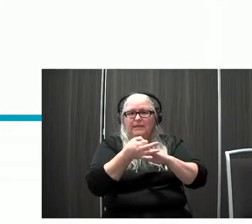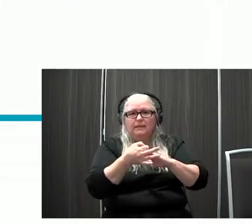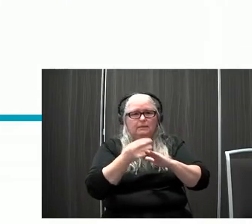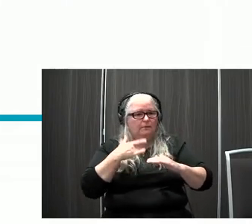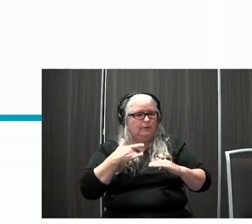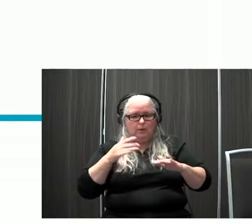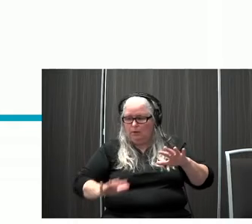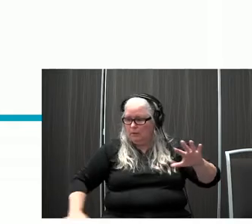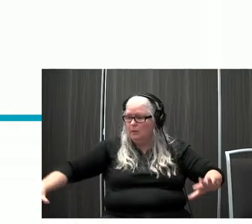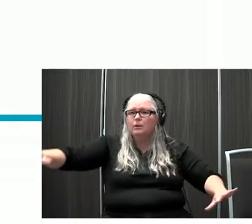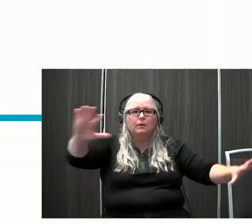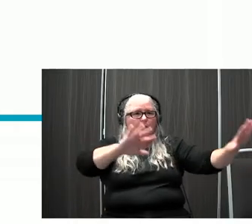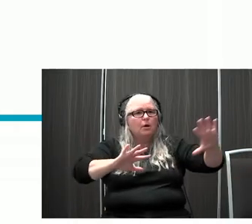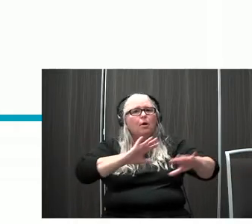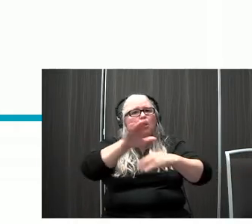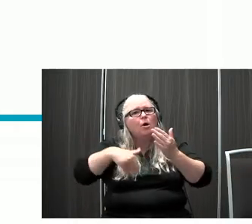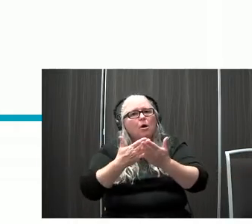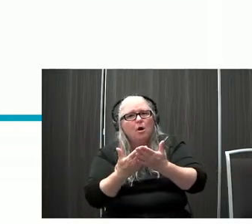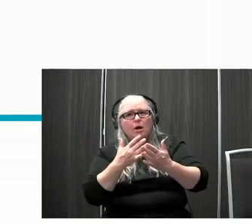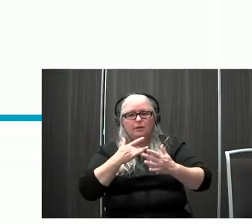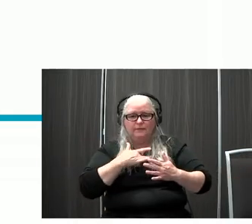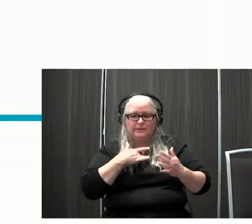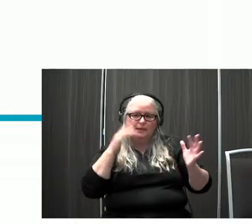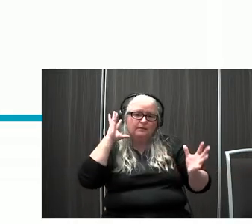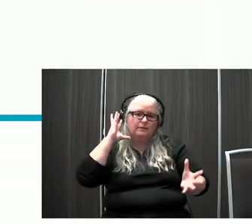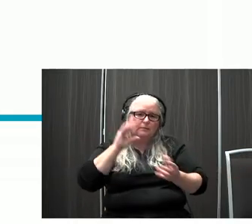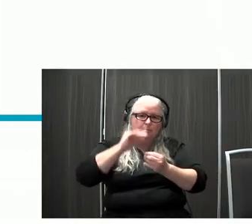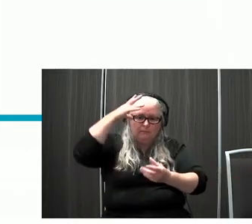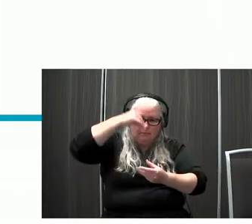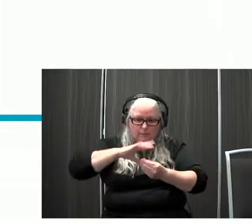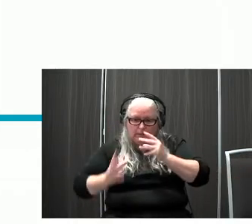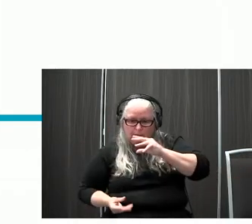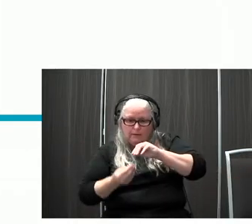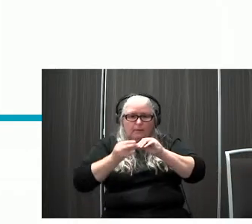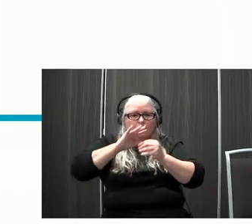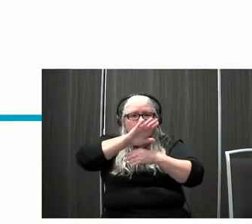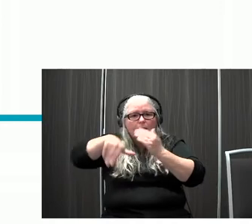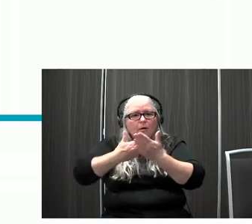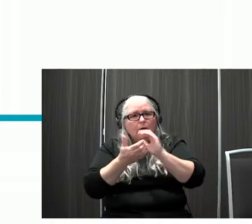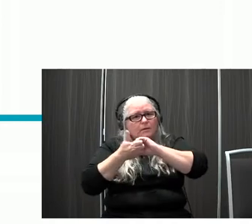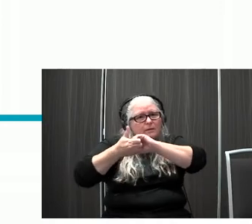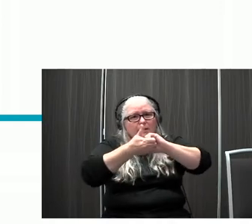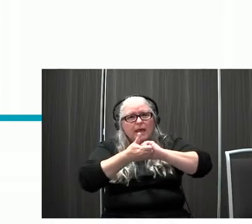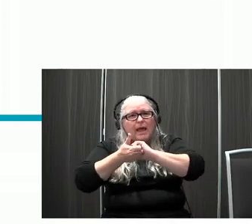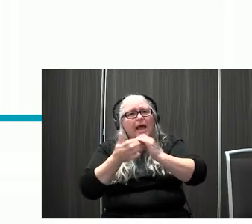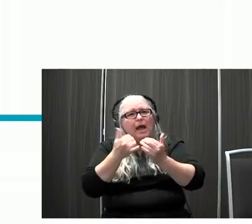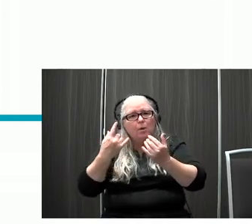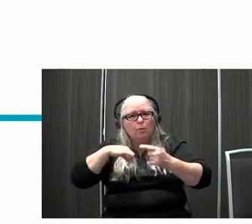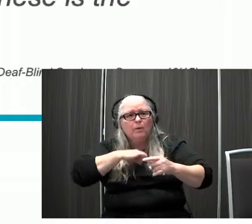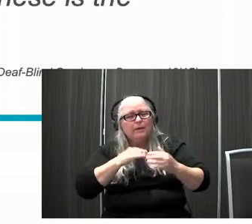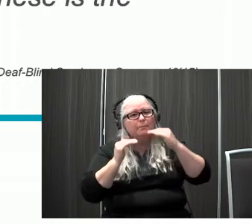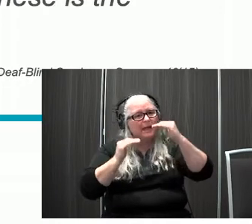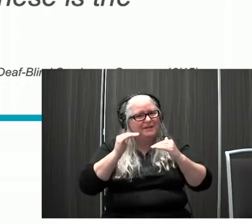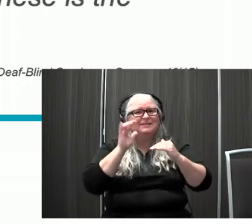All three of those senses are brought together in the brain, which helps us balance. So that's a simplistic model of how the human vestibular system